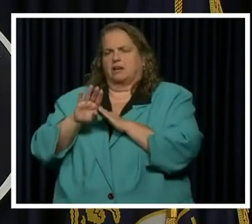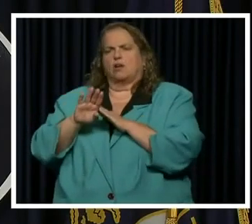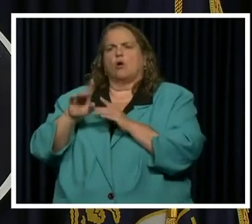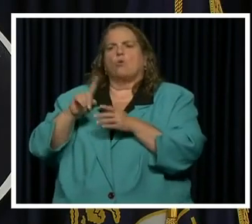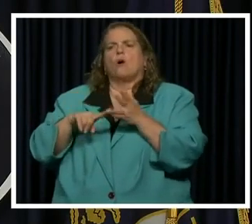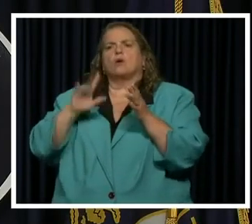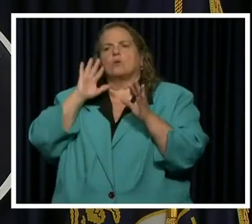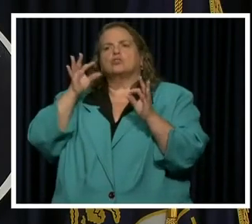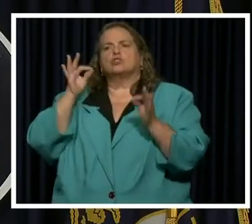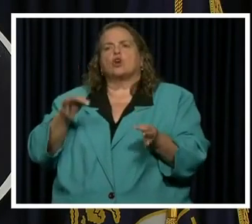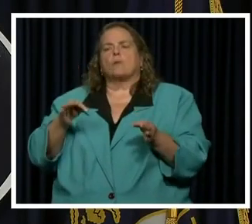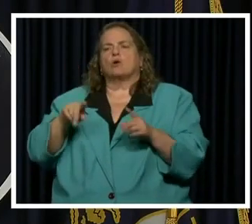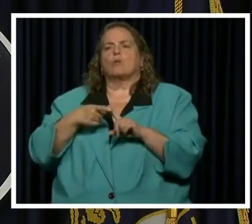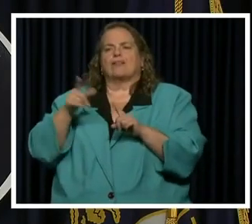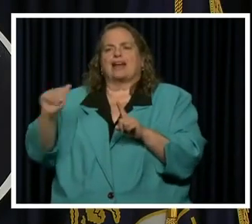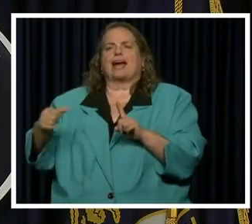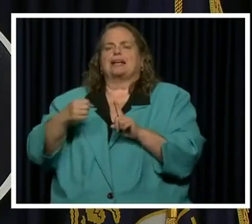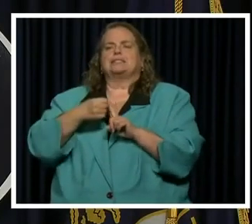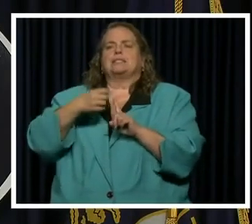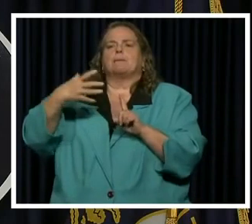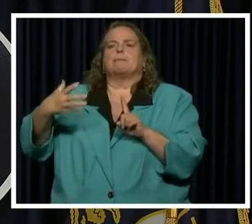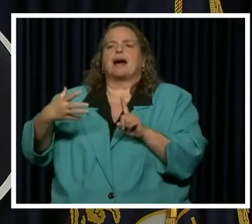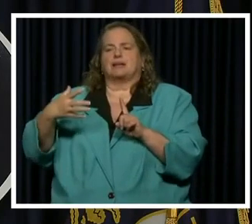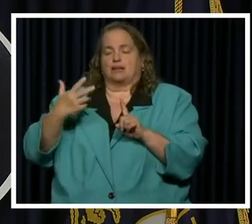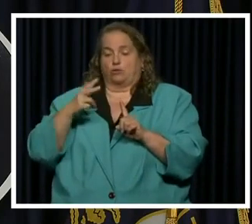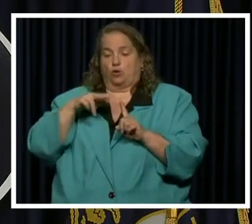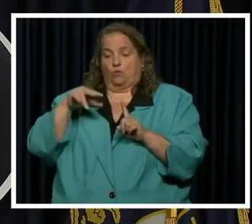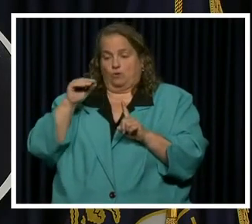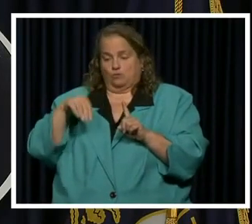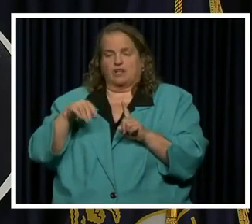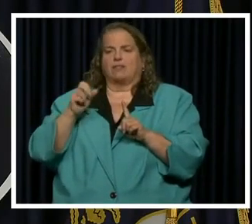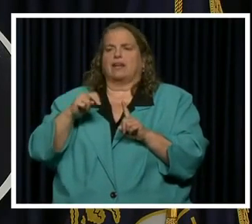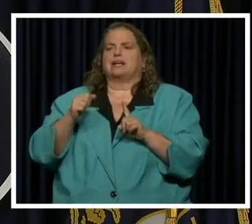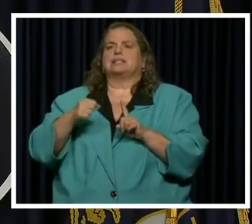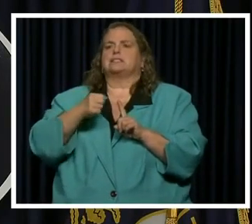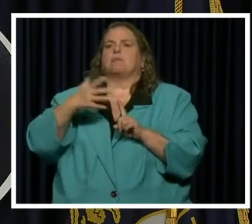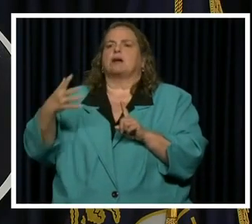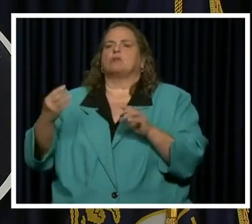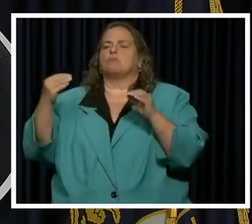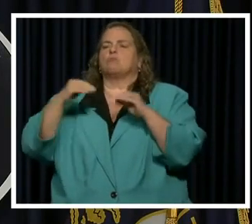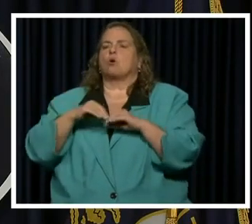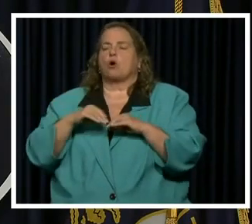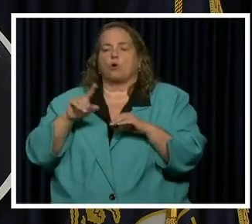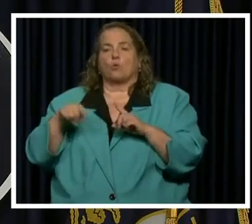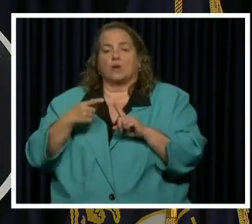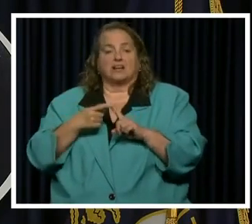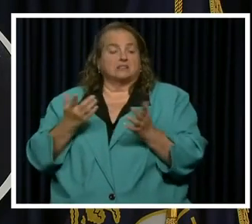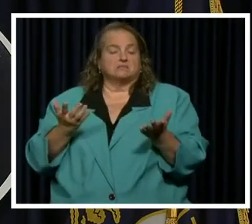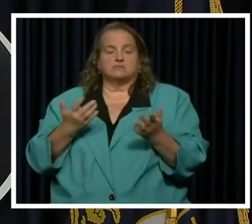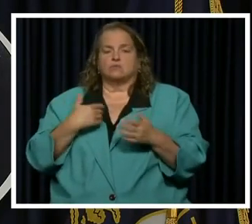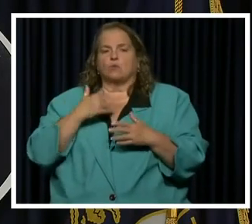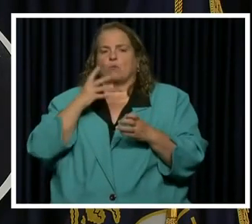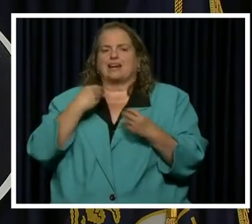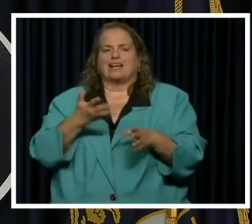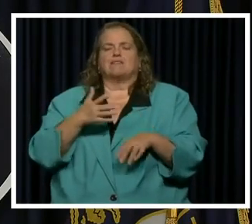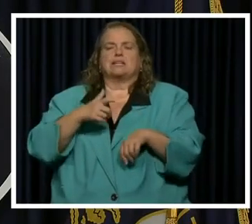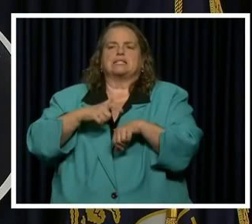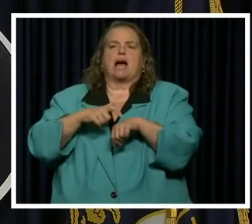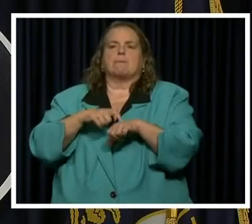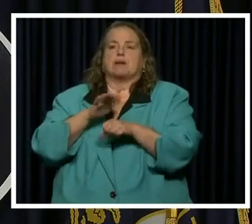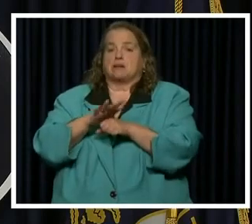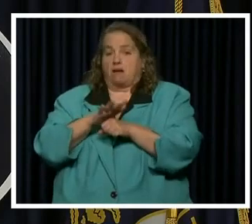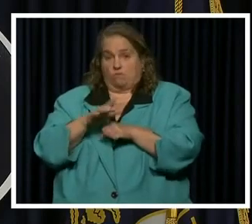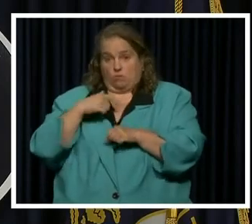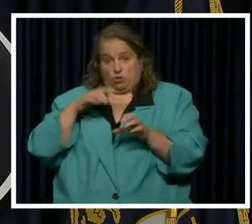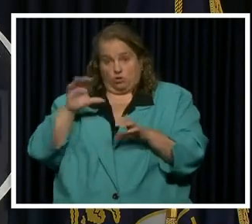Question is about when capacity could be expanded restaurants and retail. We want to just give enough time to make sure we're